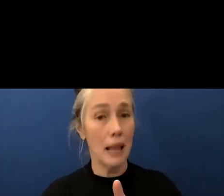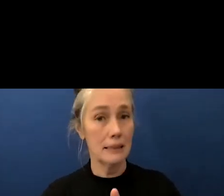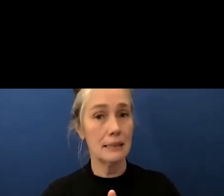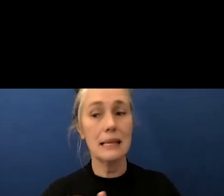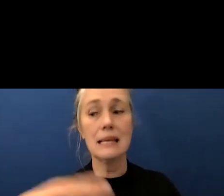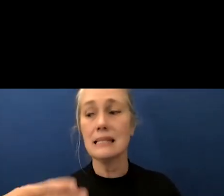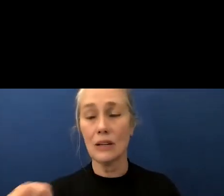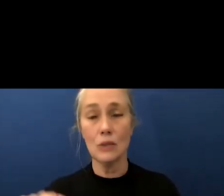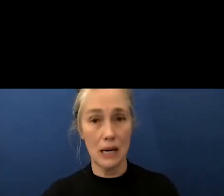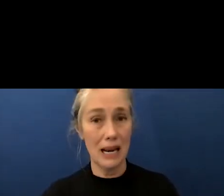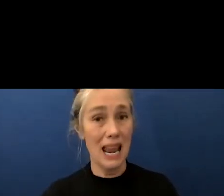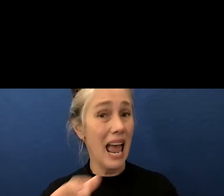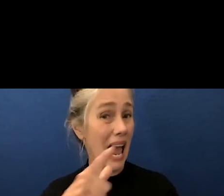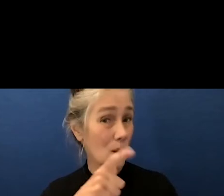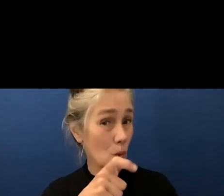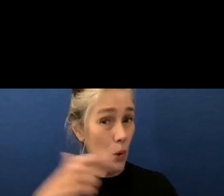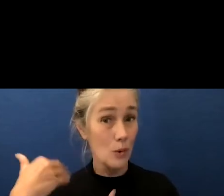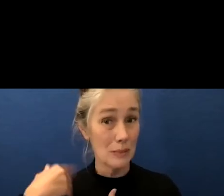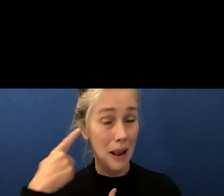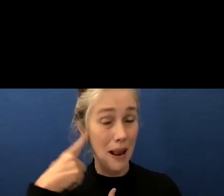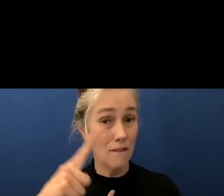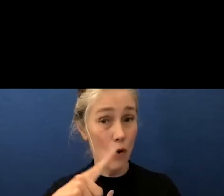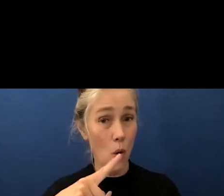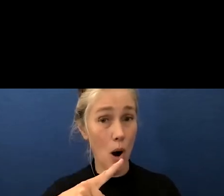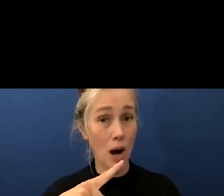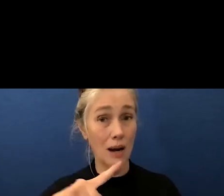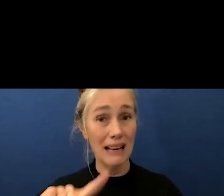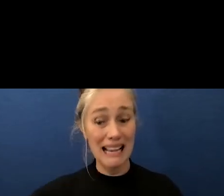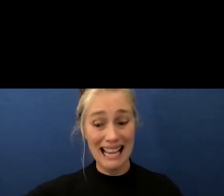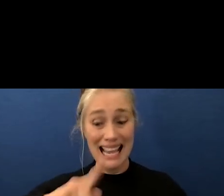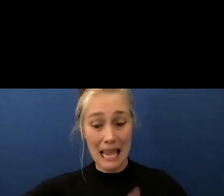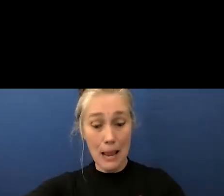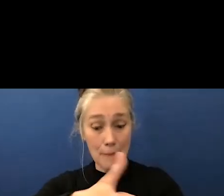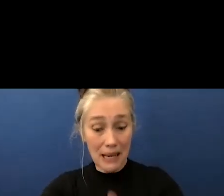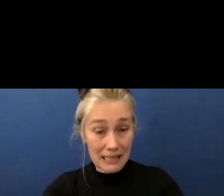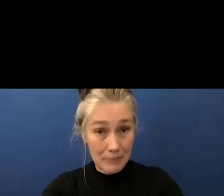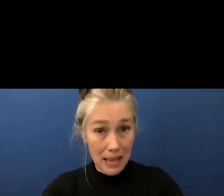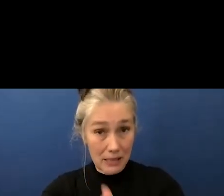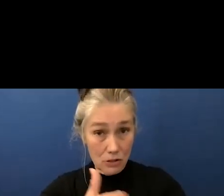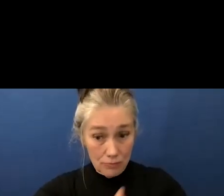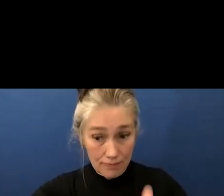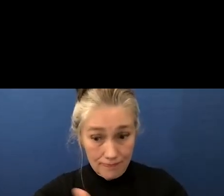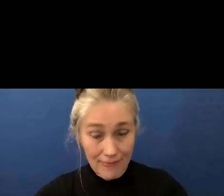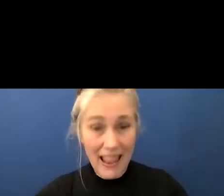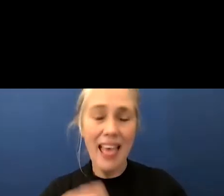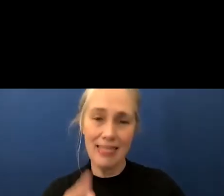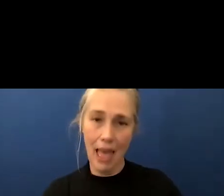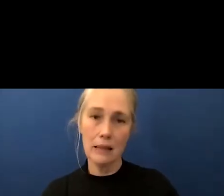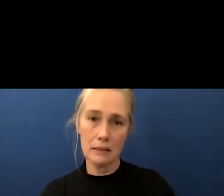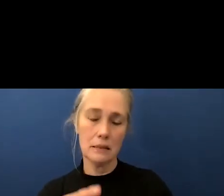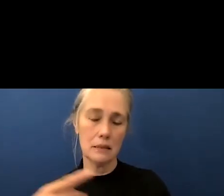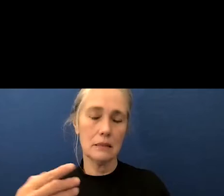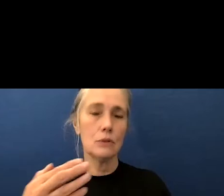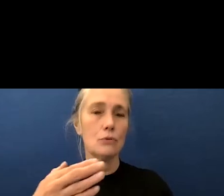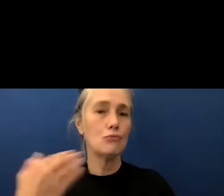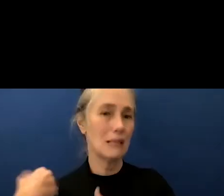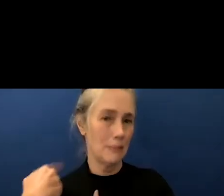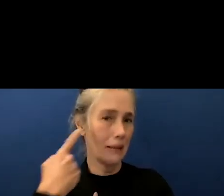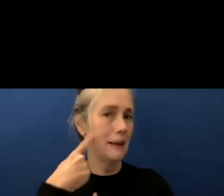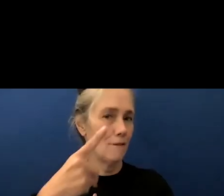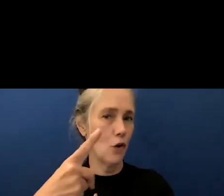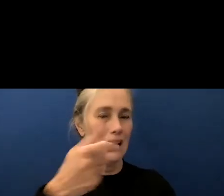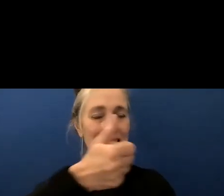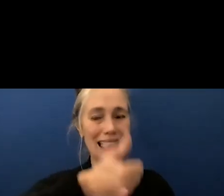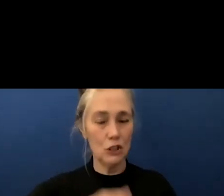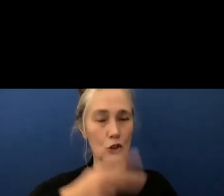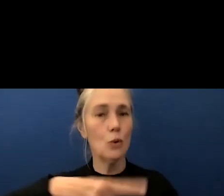of implementation actually falls on on the shoulders of the principal in terms of at the school site so that's that's the